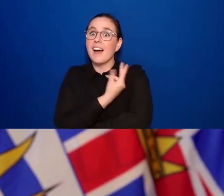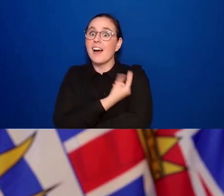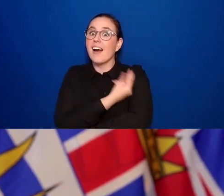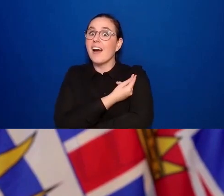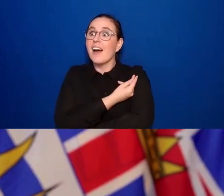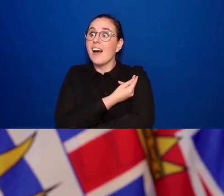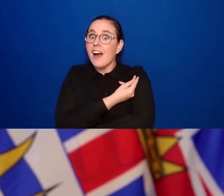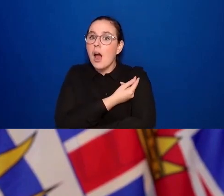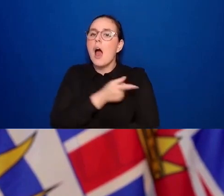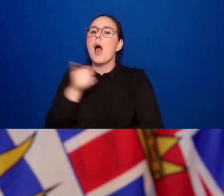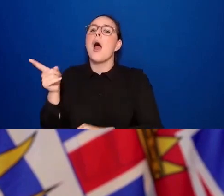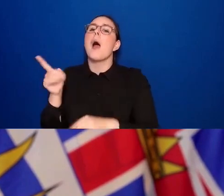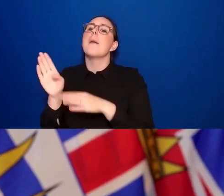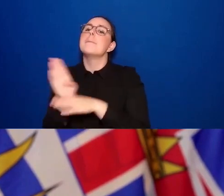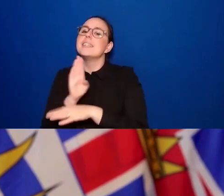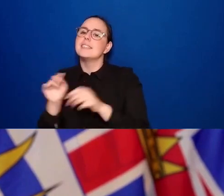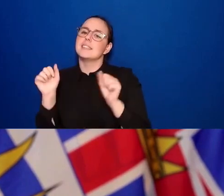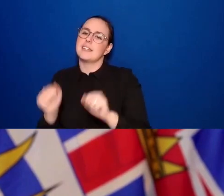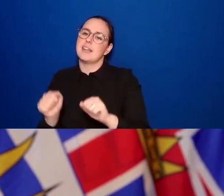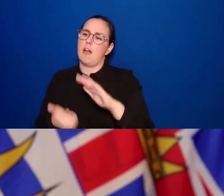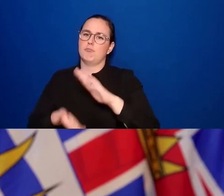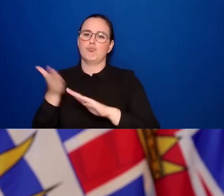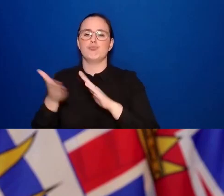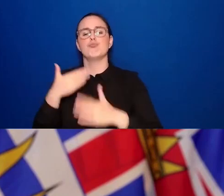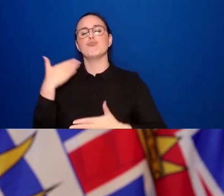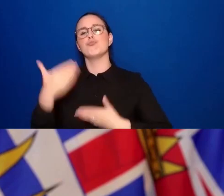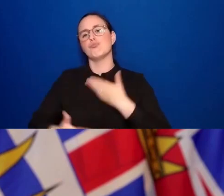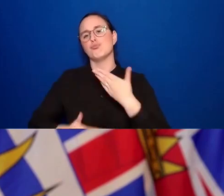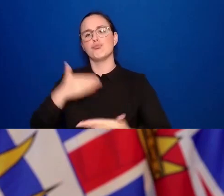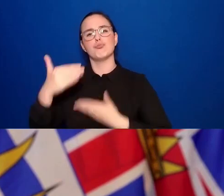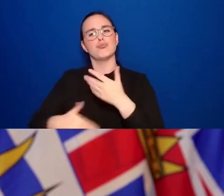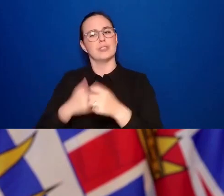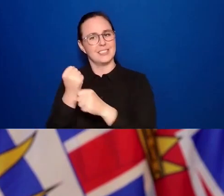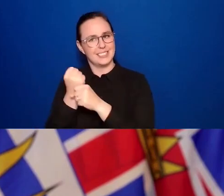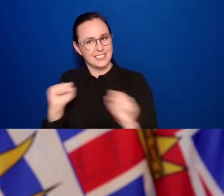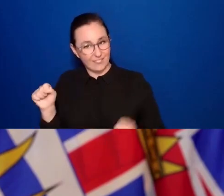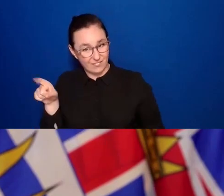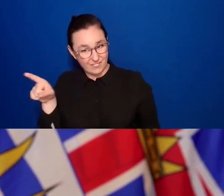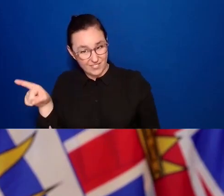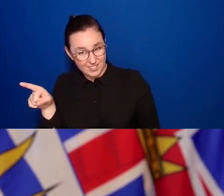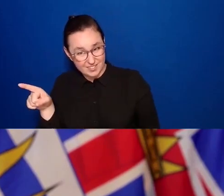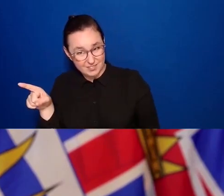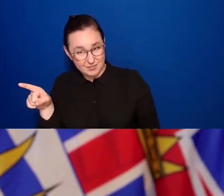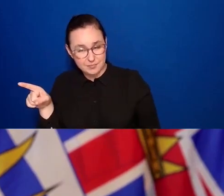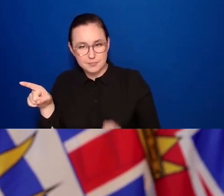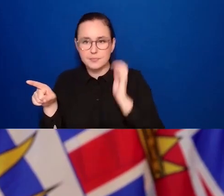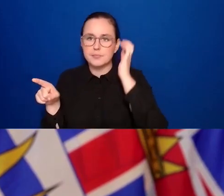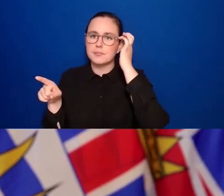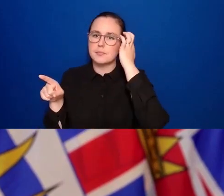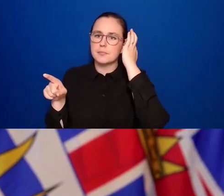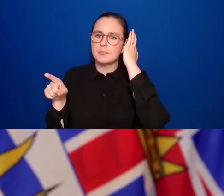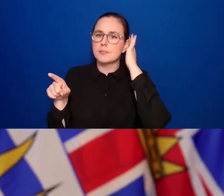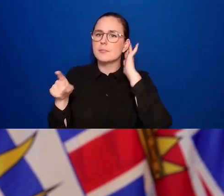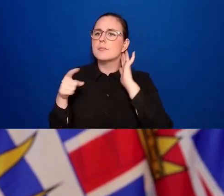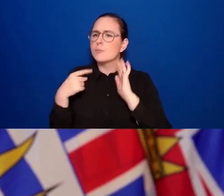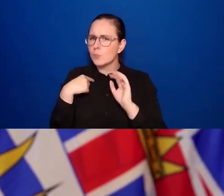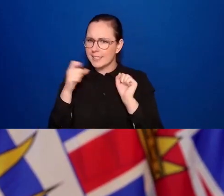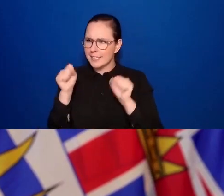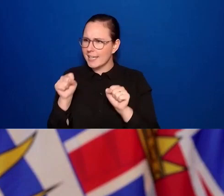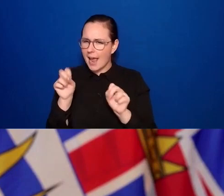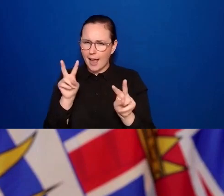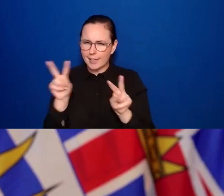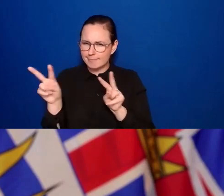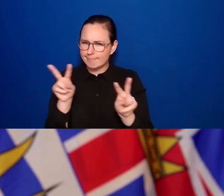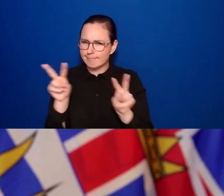what's happening in the UK, in the US, and it really is in pockets where we have not only enough people yet immunized